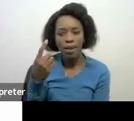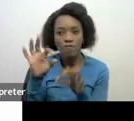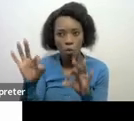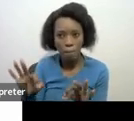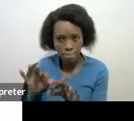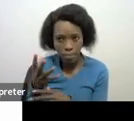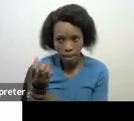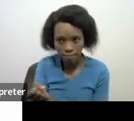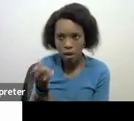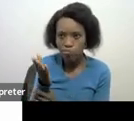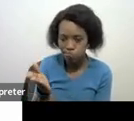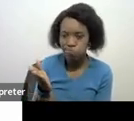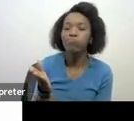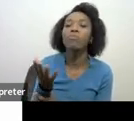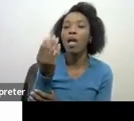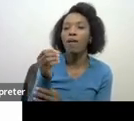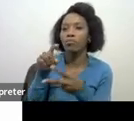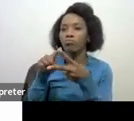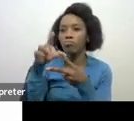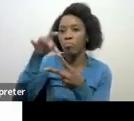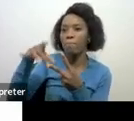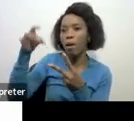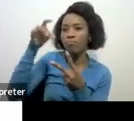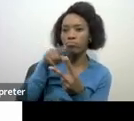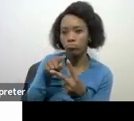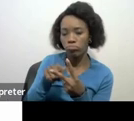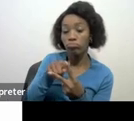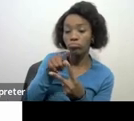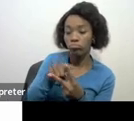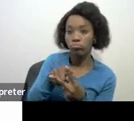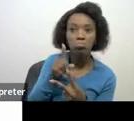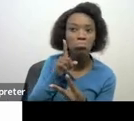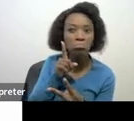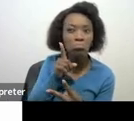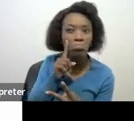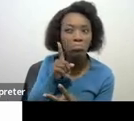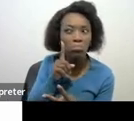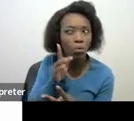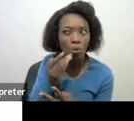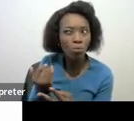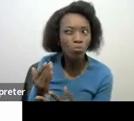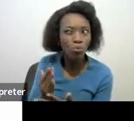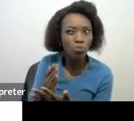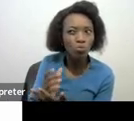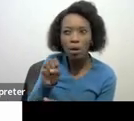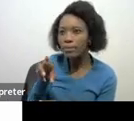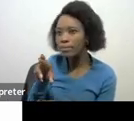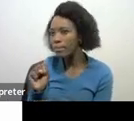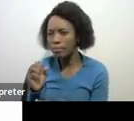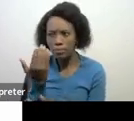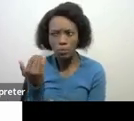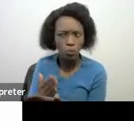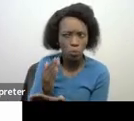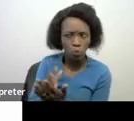you've got two options there one option is if you want to test the water you are not sure you don't trust us you are not even sure about your